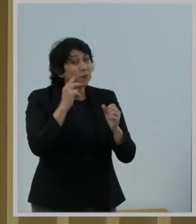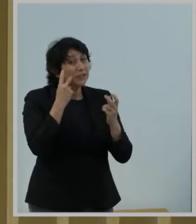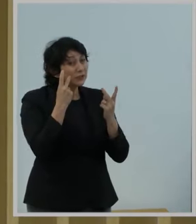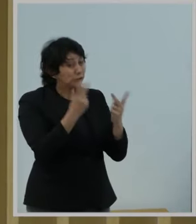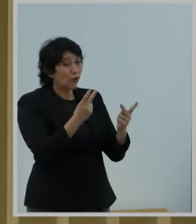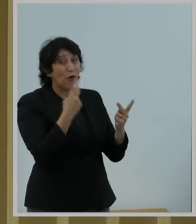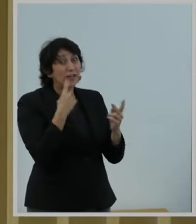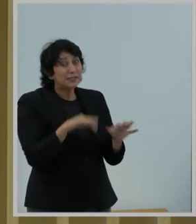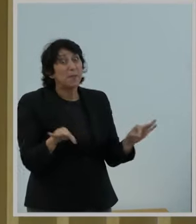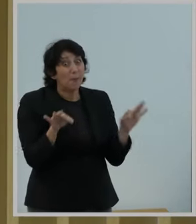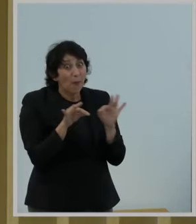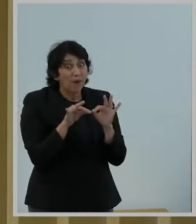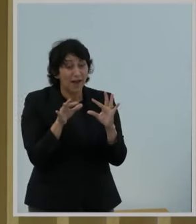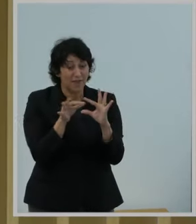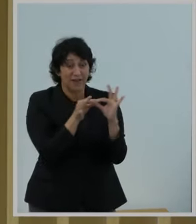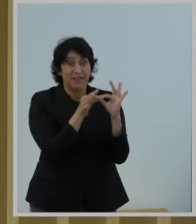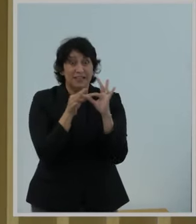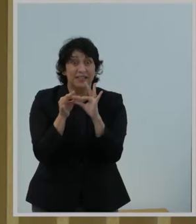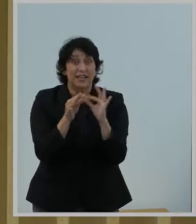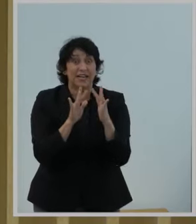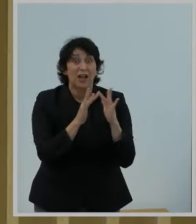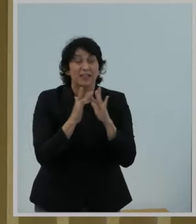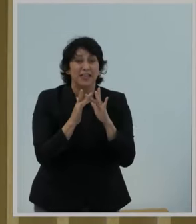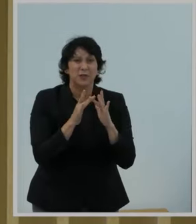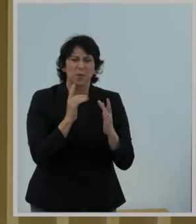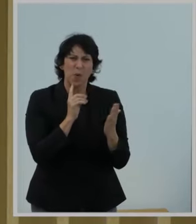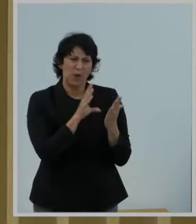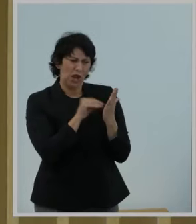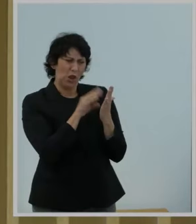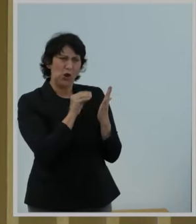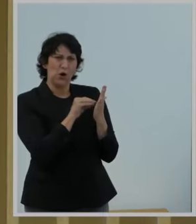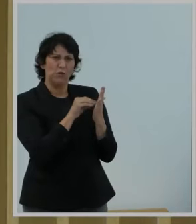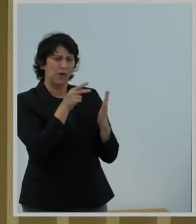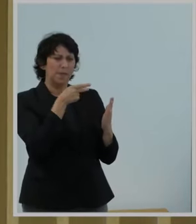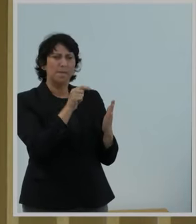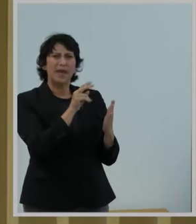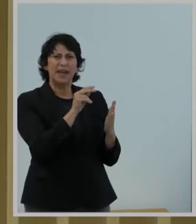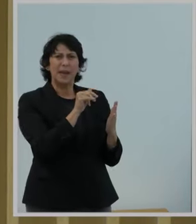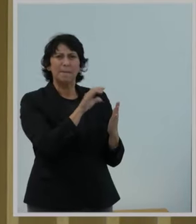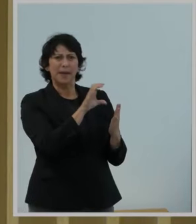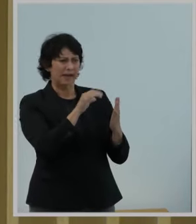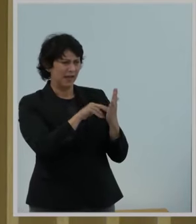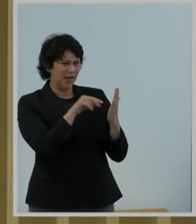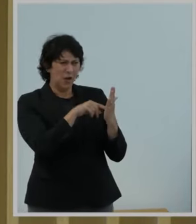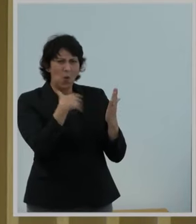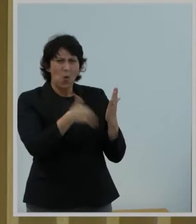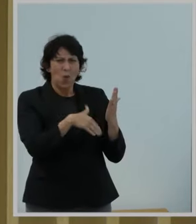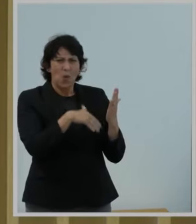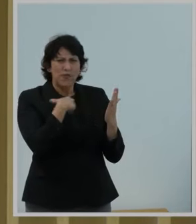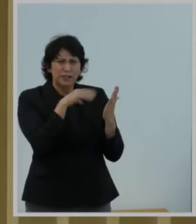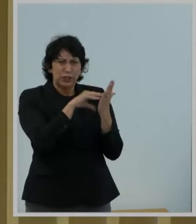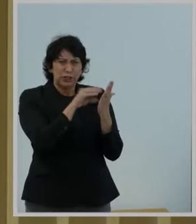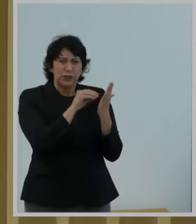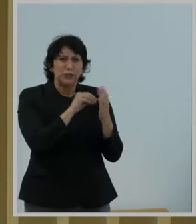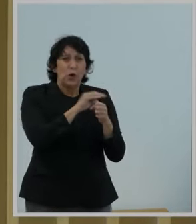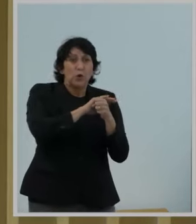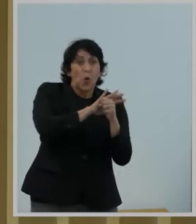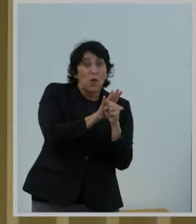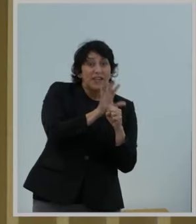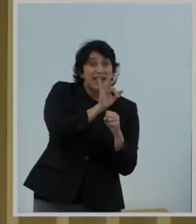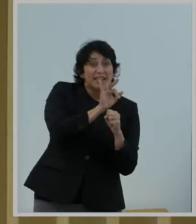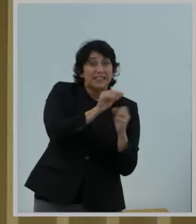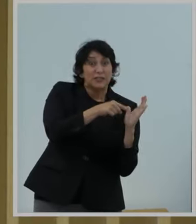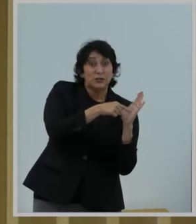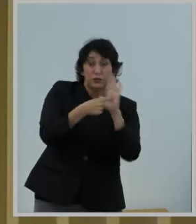But this takes the lessons learned from the pandemic and turns them on their head. However,-19 exposed the error